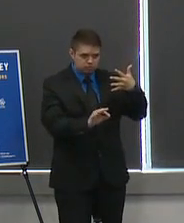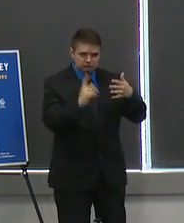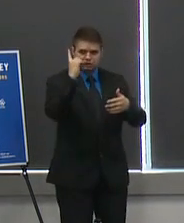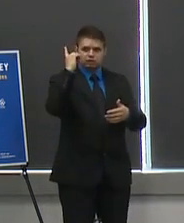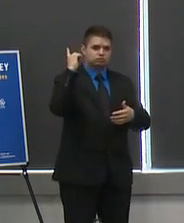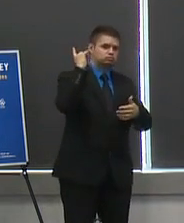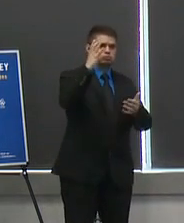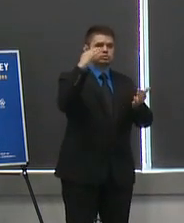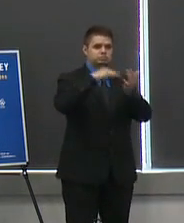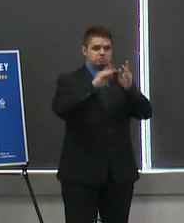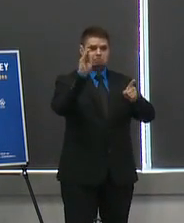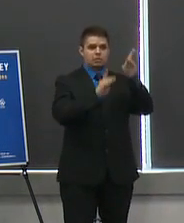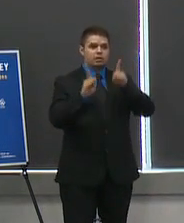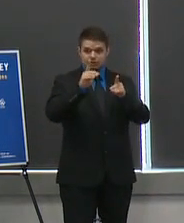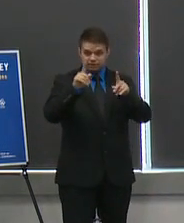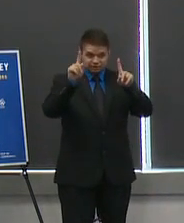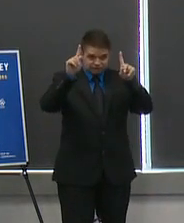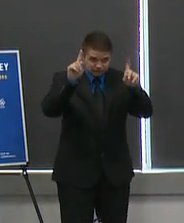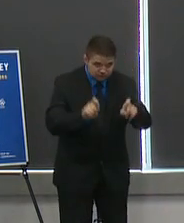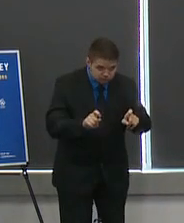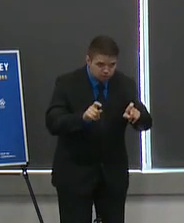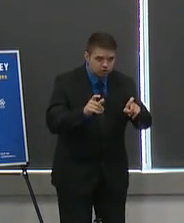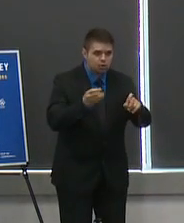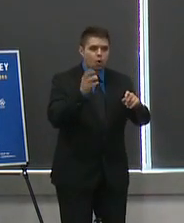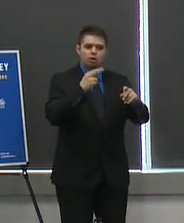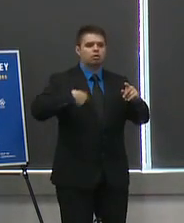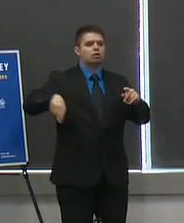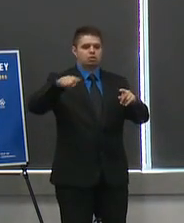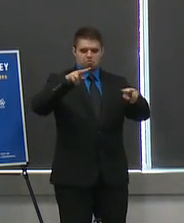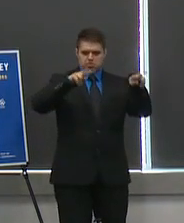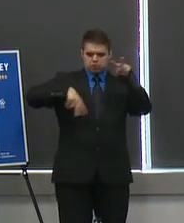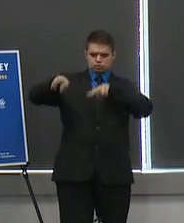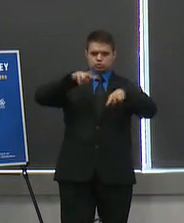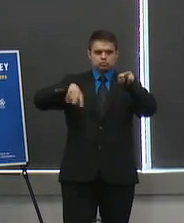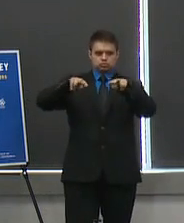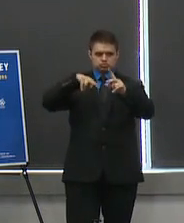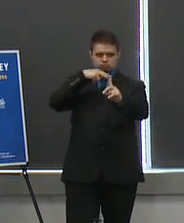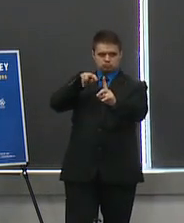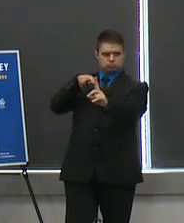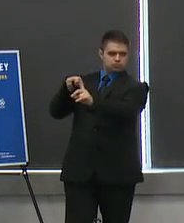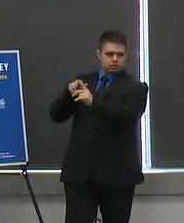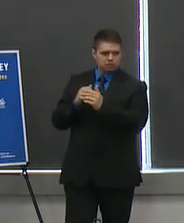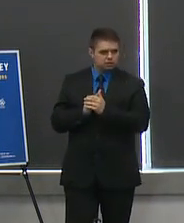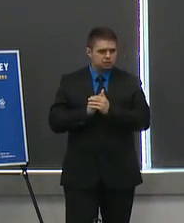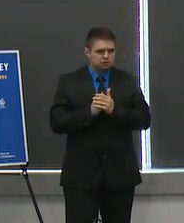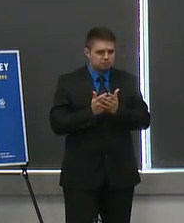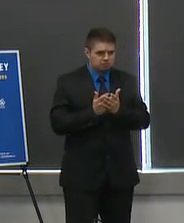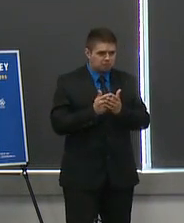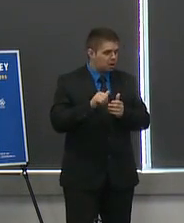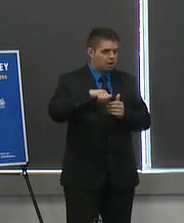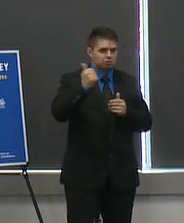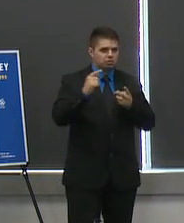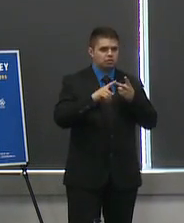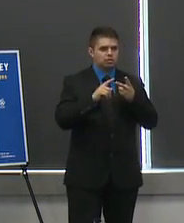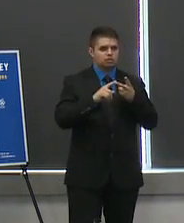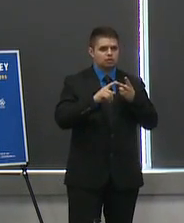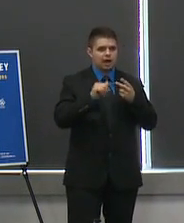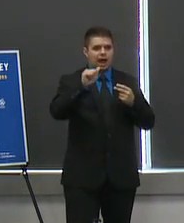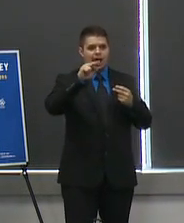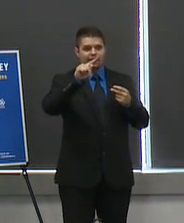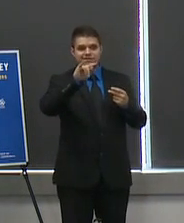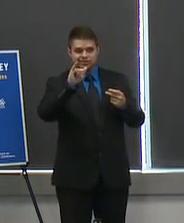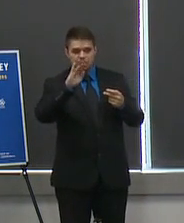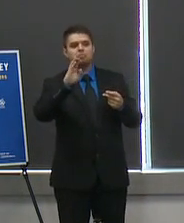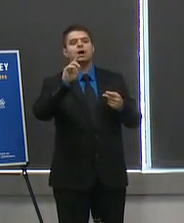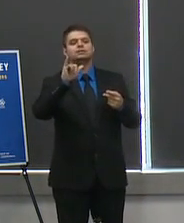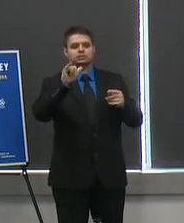tests or are they just being monitored and also where do antibodies that fit in if not in this study in any other capacity that